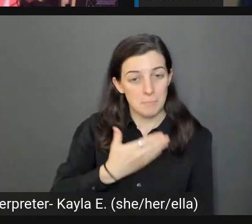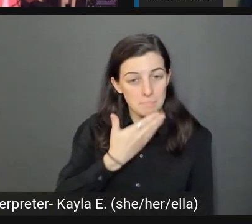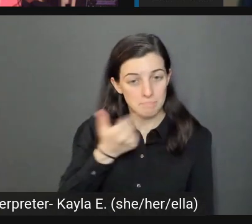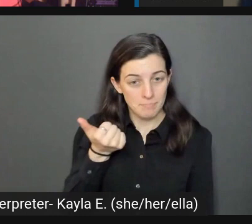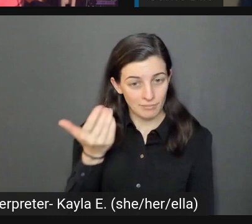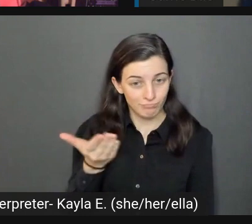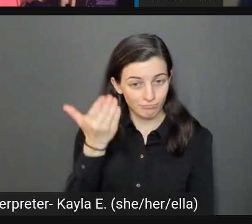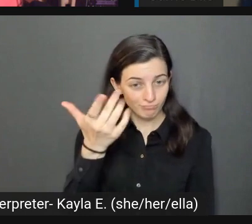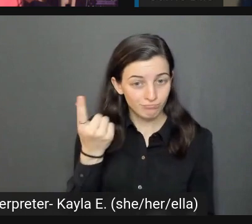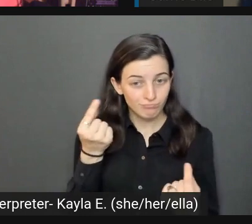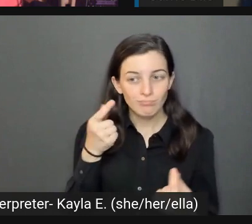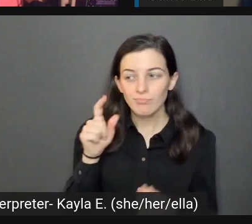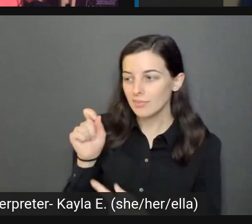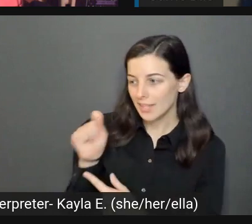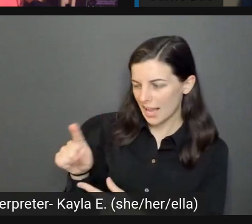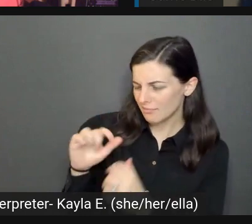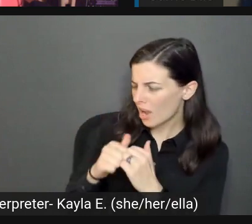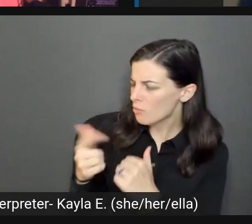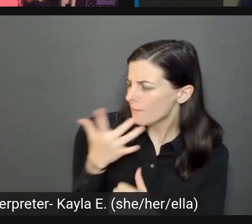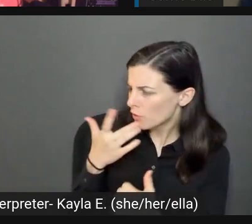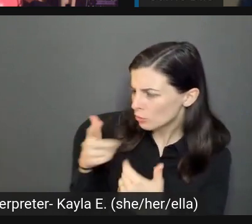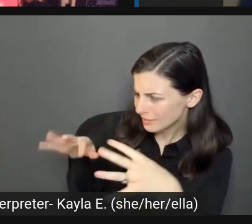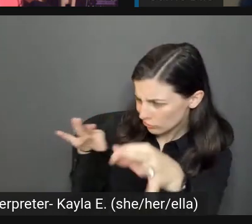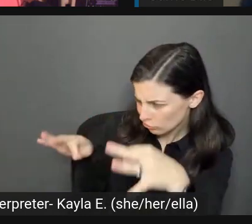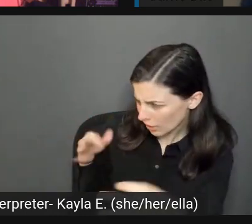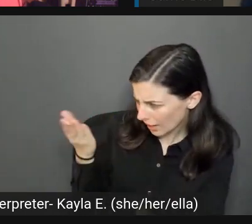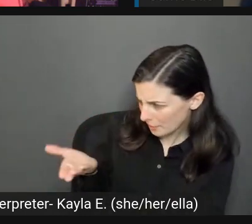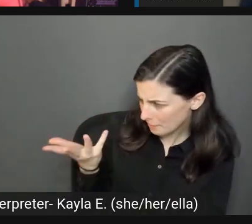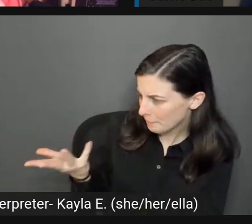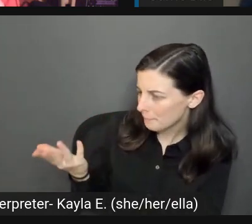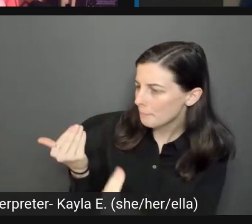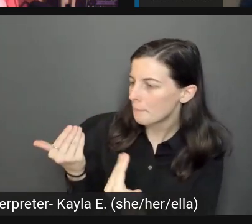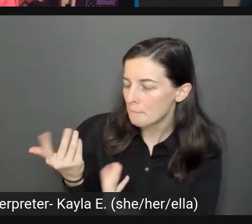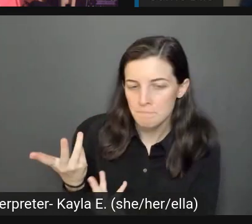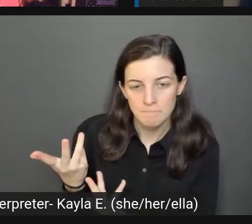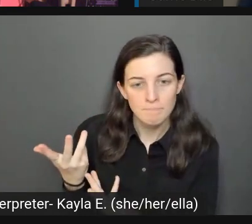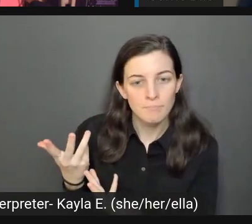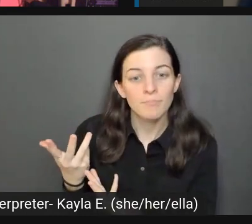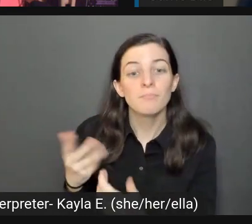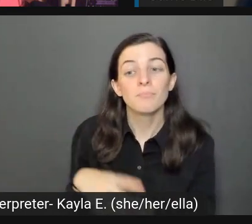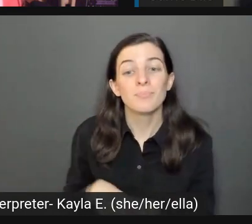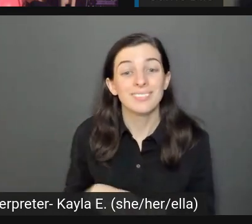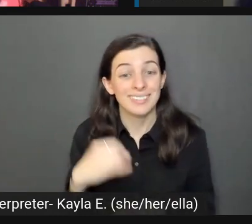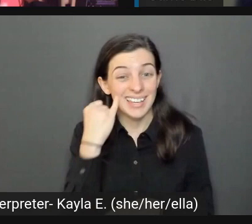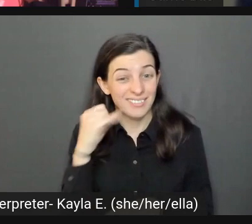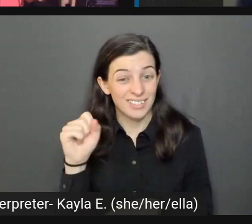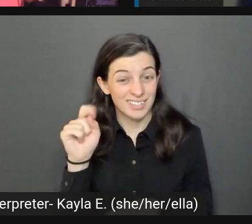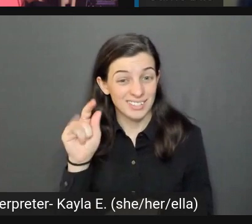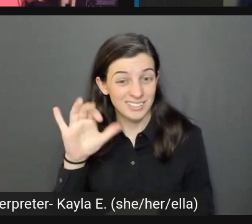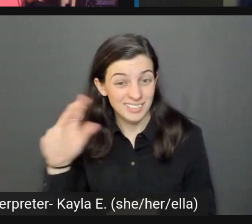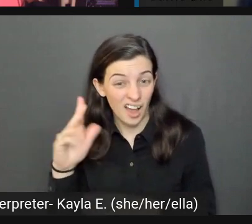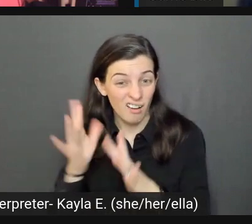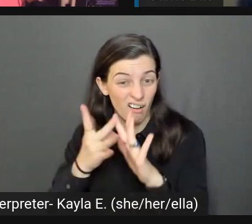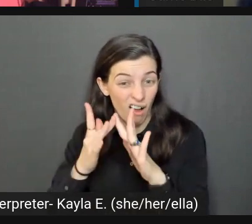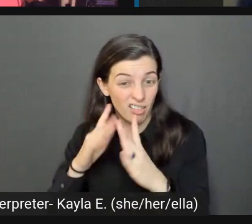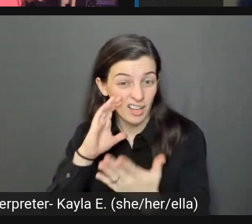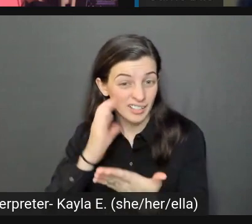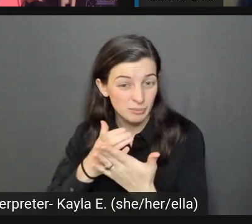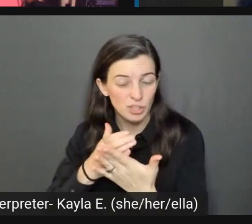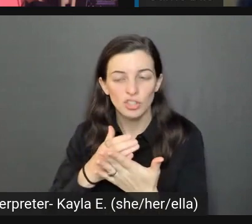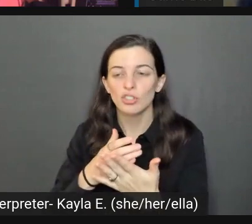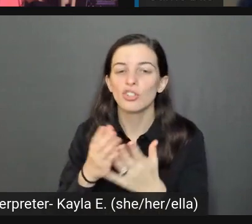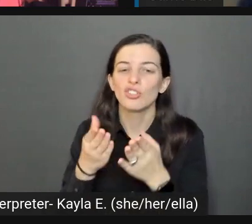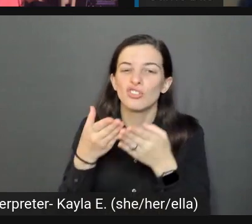described. If you're describing alt text, stock images, general descriptions, whatever is important about the image.